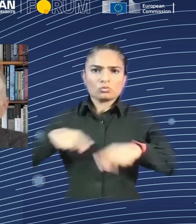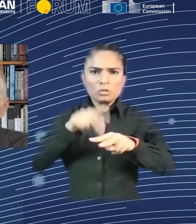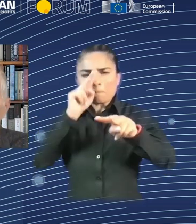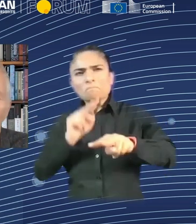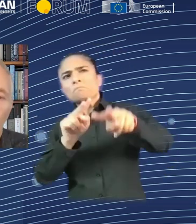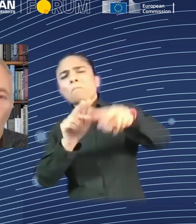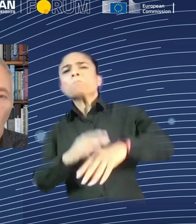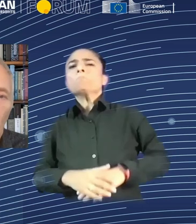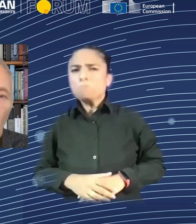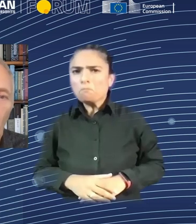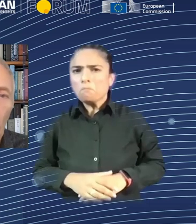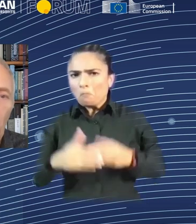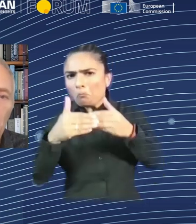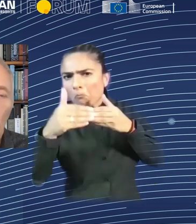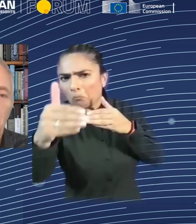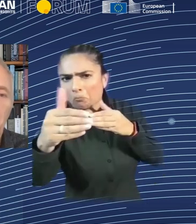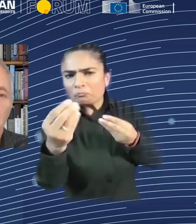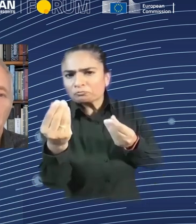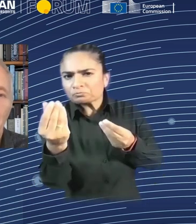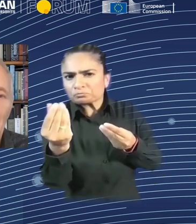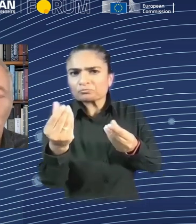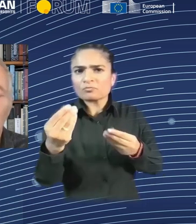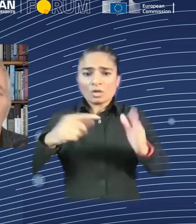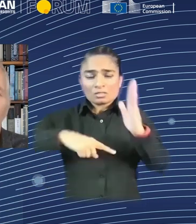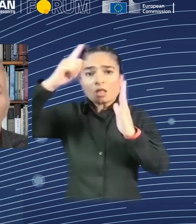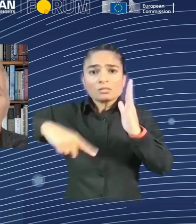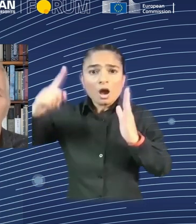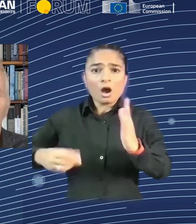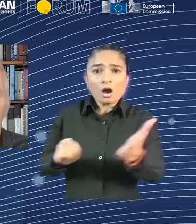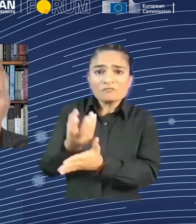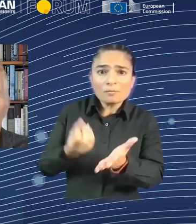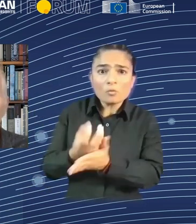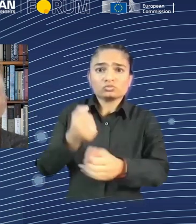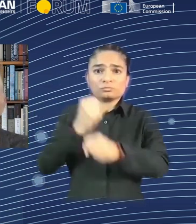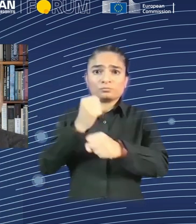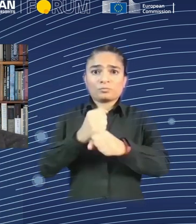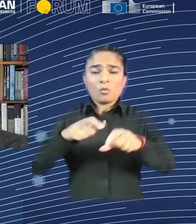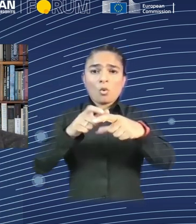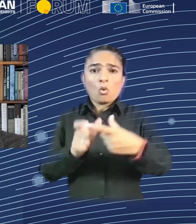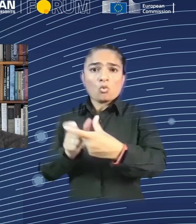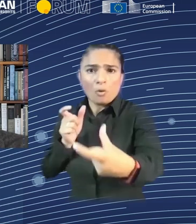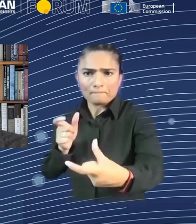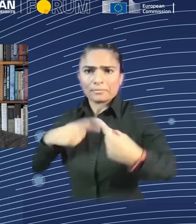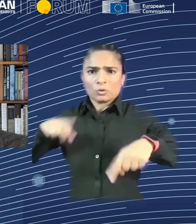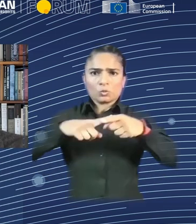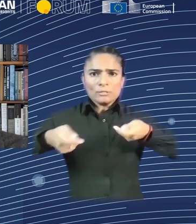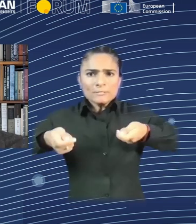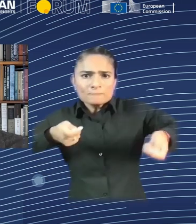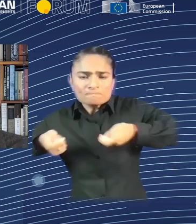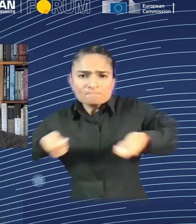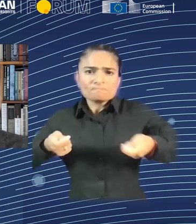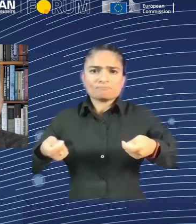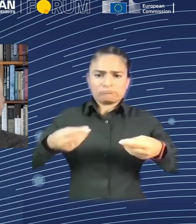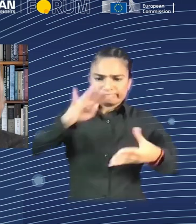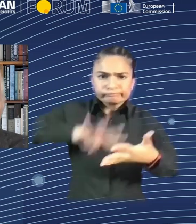the control over hardware was once IBM's lock on the industry. Microsoft broke that